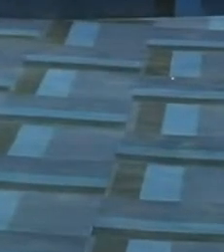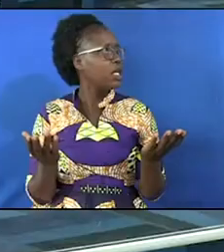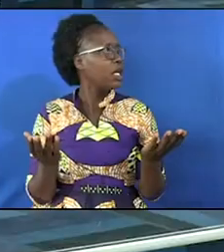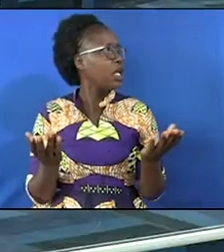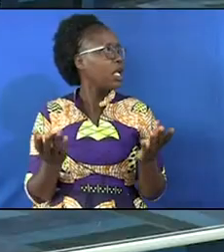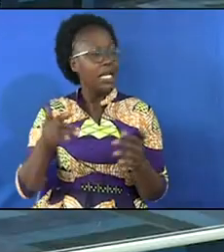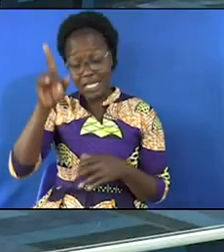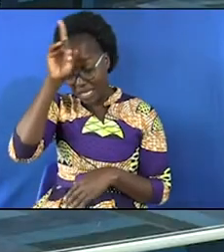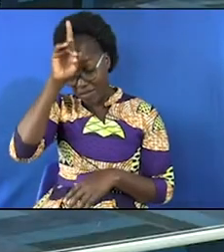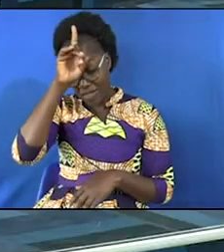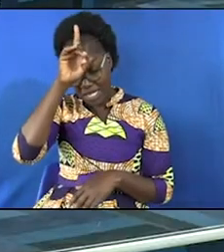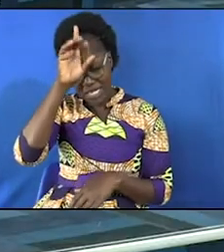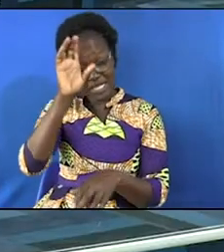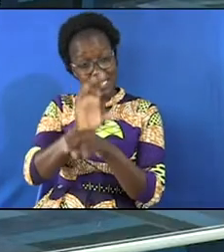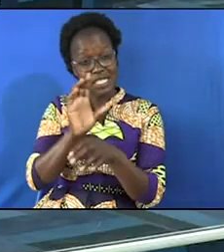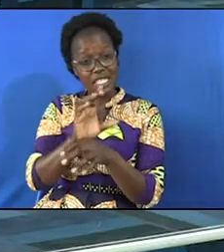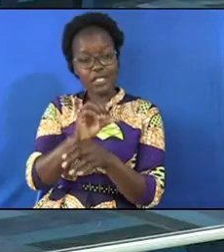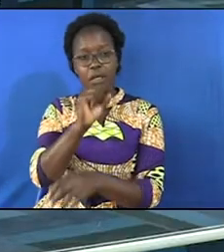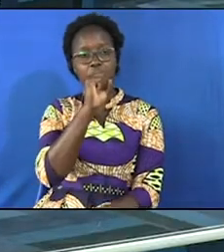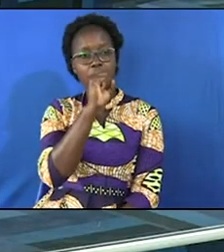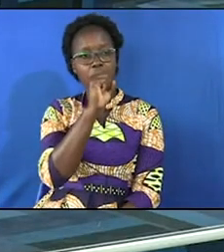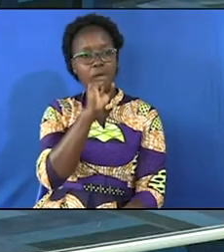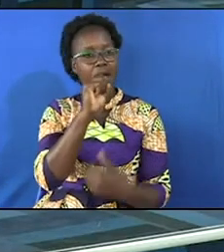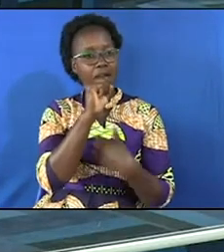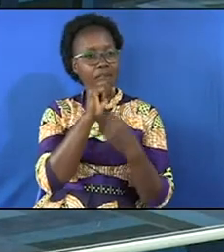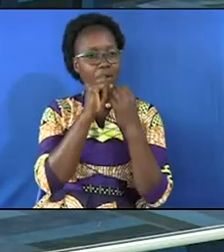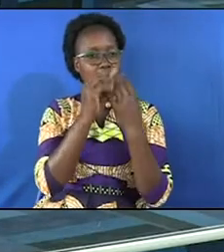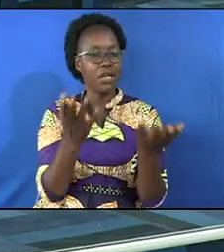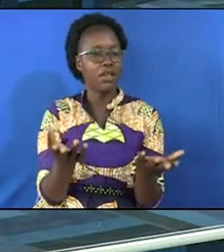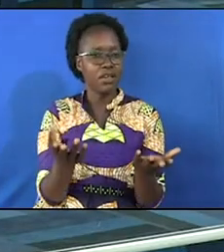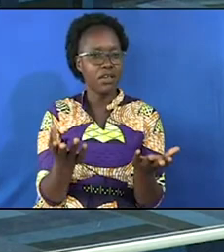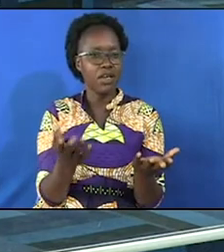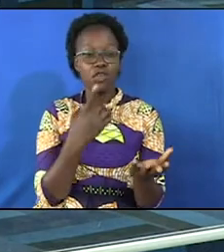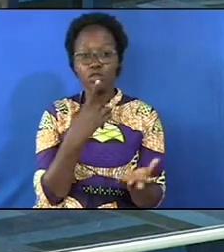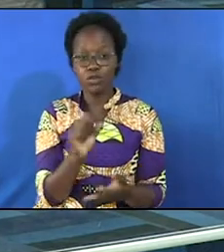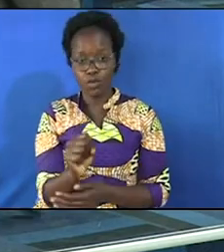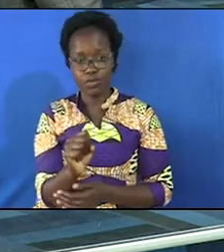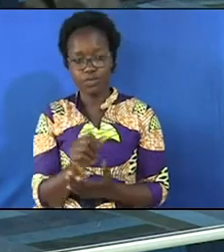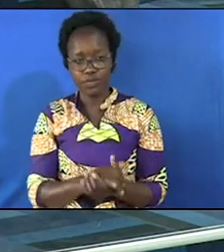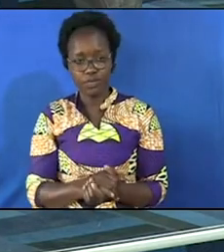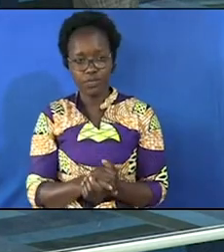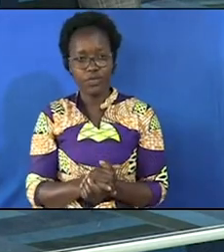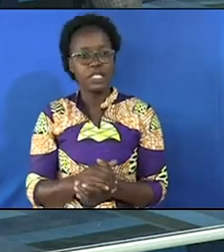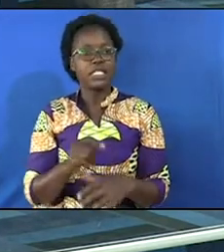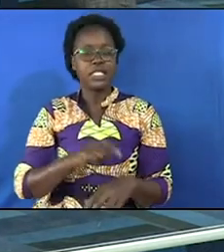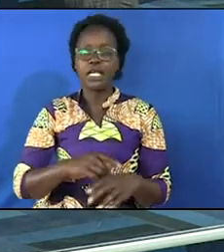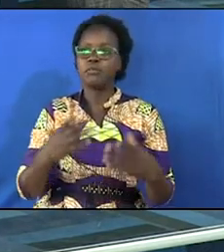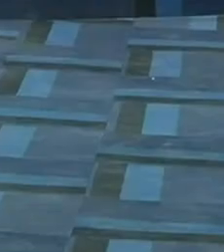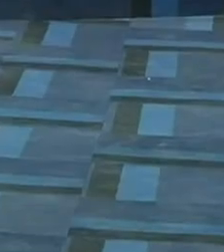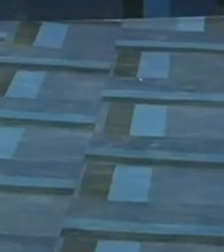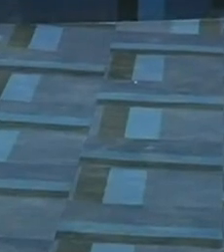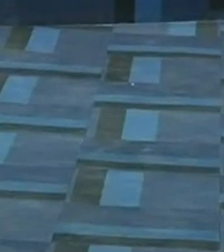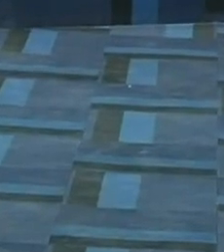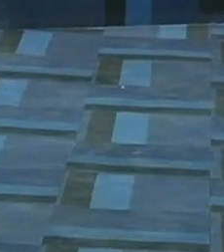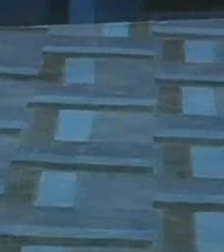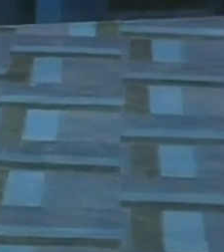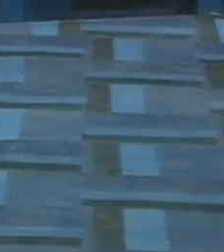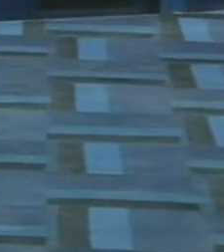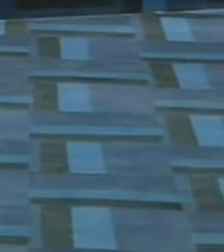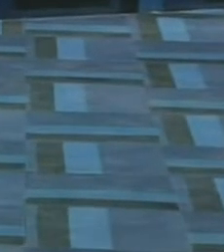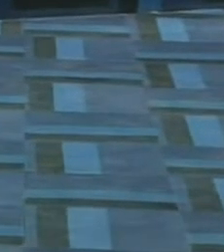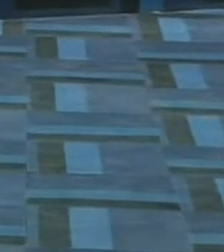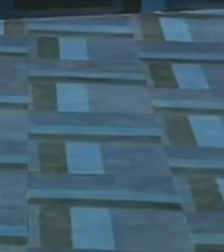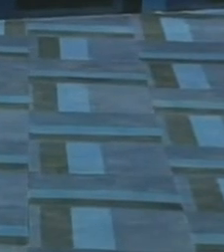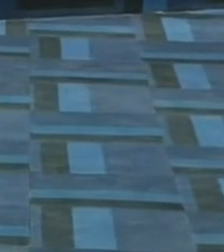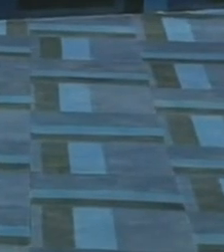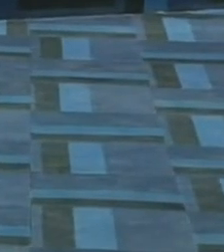back home churches mostly not have the public address and so when people are in church a man used to